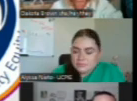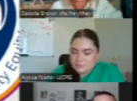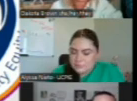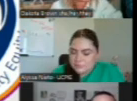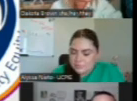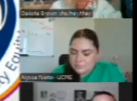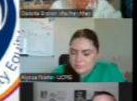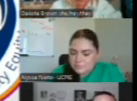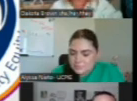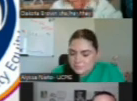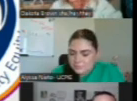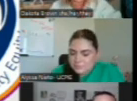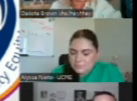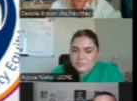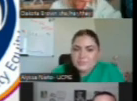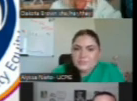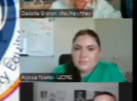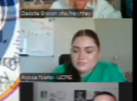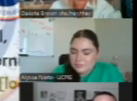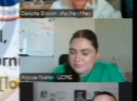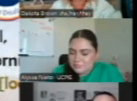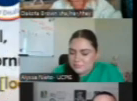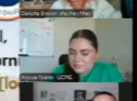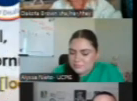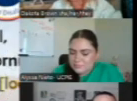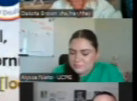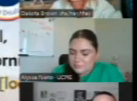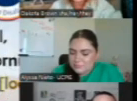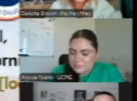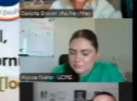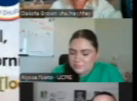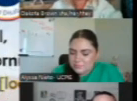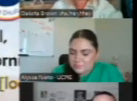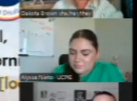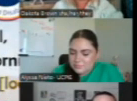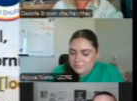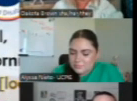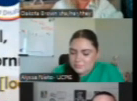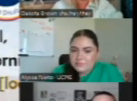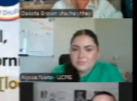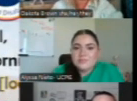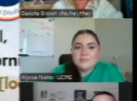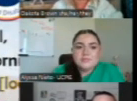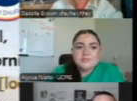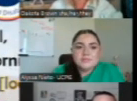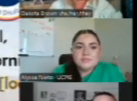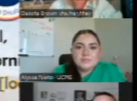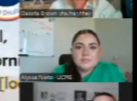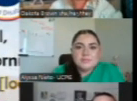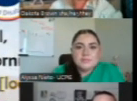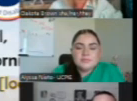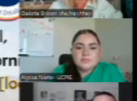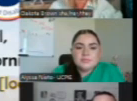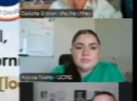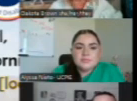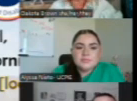been here enough. Okay, we're going to go move to the land acknowledgement. And I would like to get a volunteer. Somebody